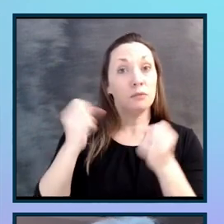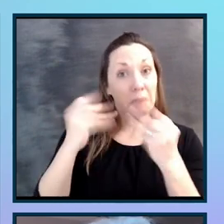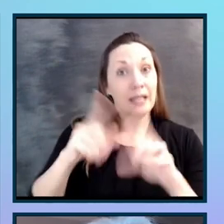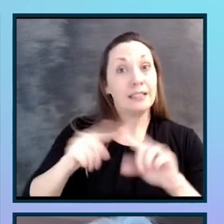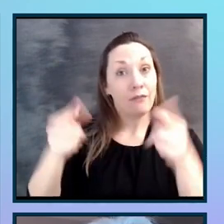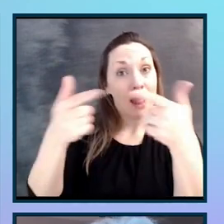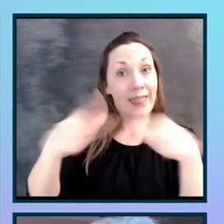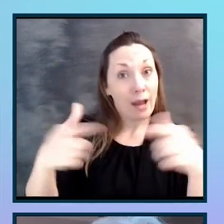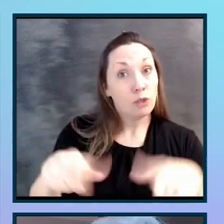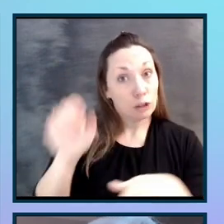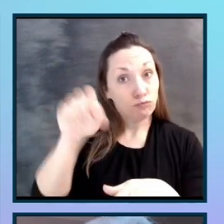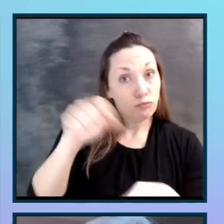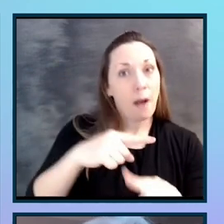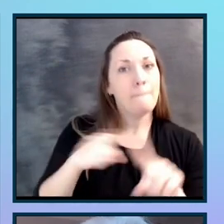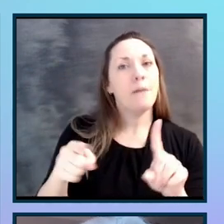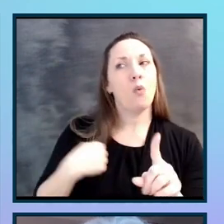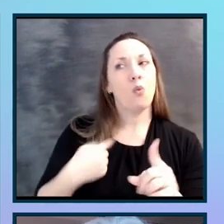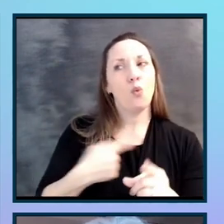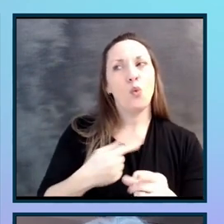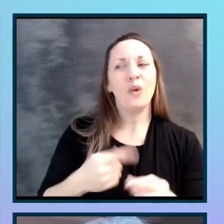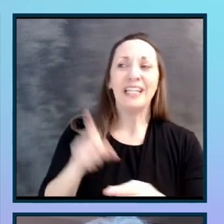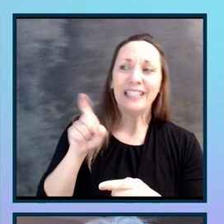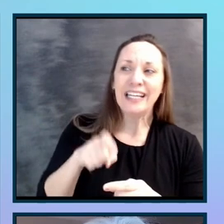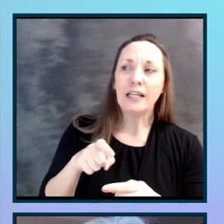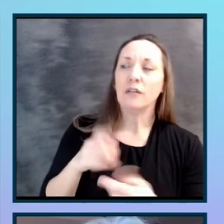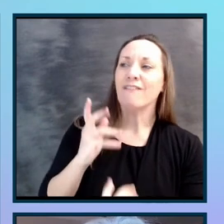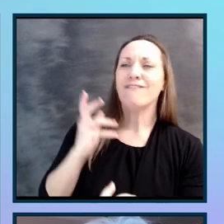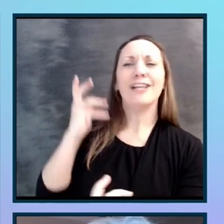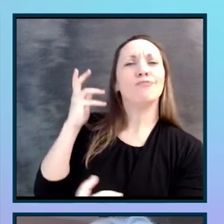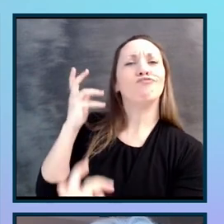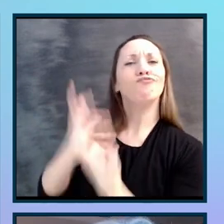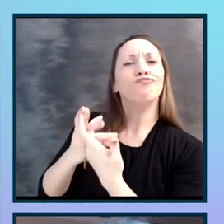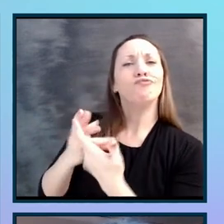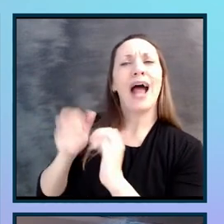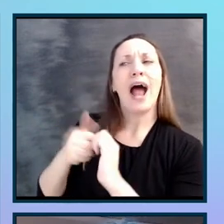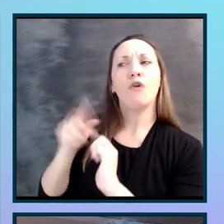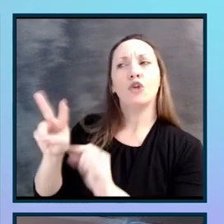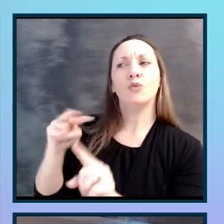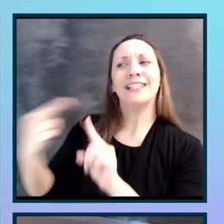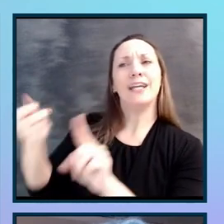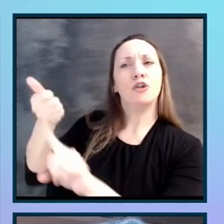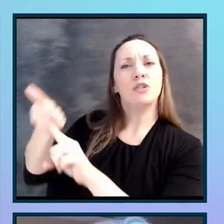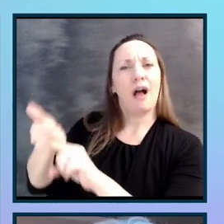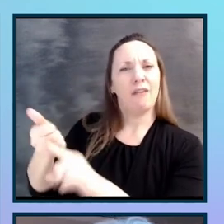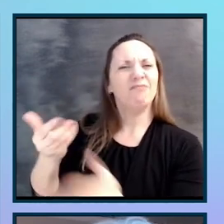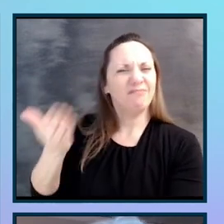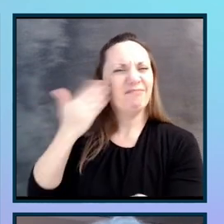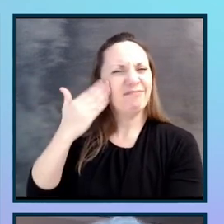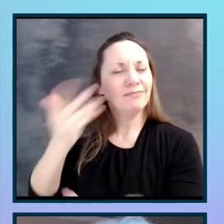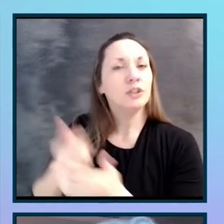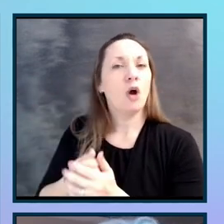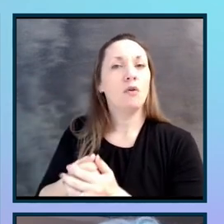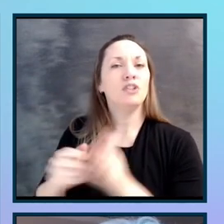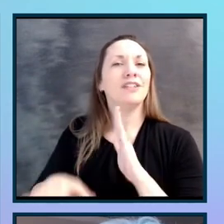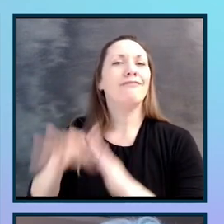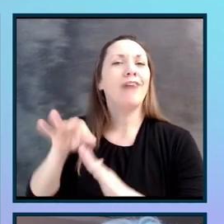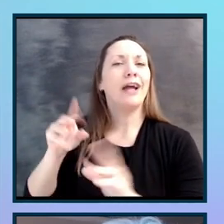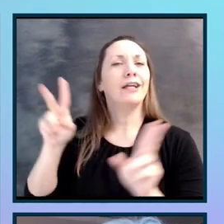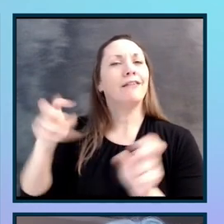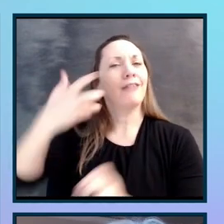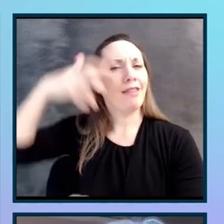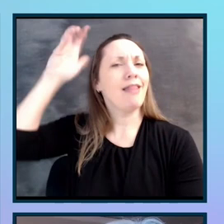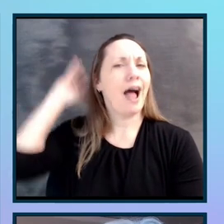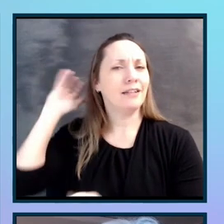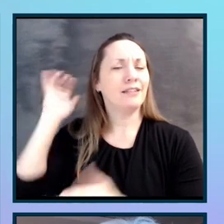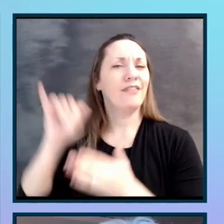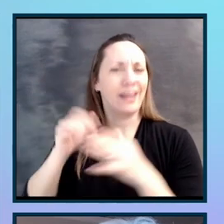here fits right in to how you see yourself, to how you see yourself. So finding the lion, really important.